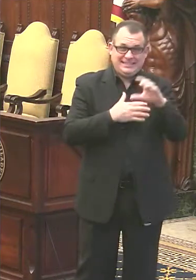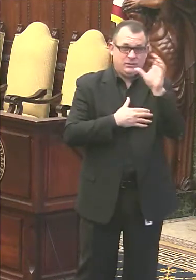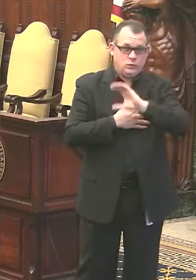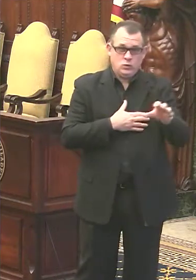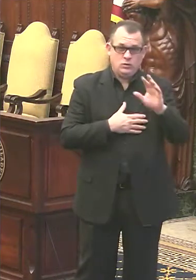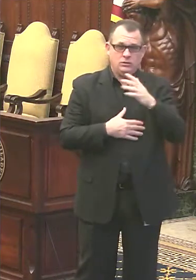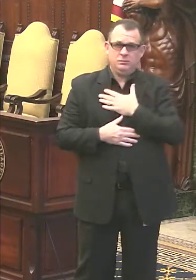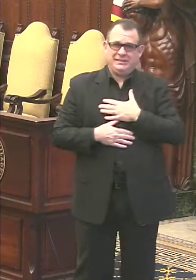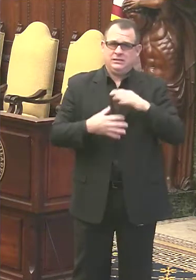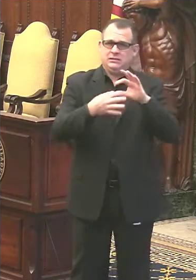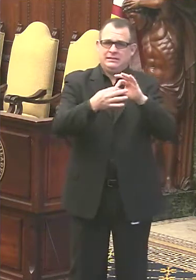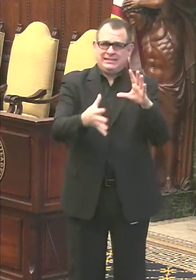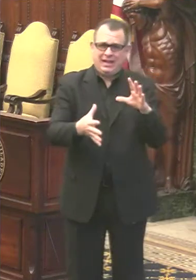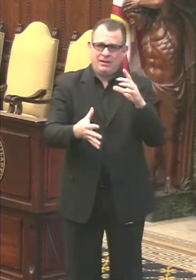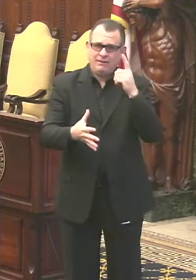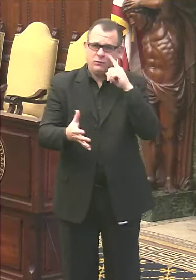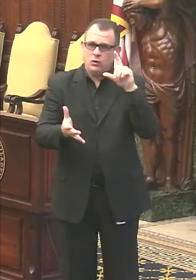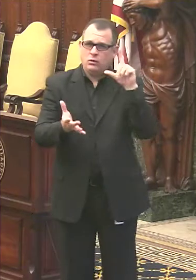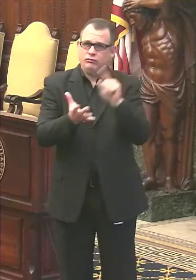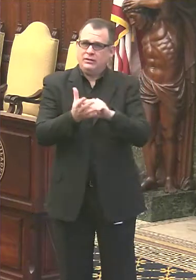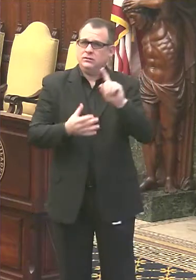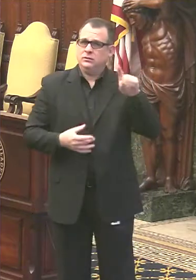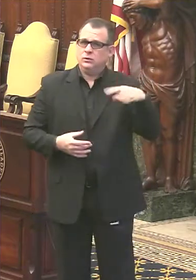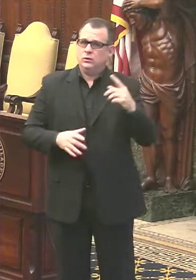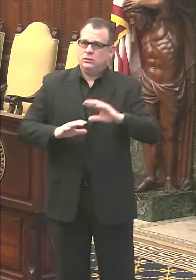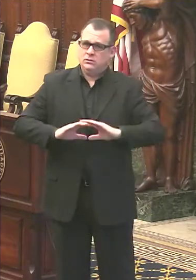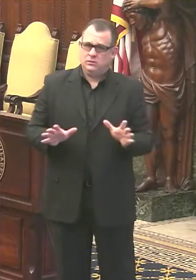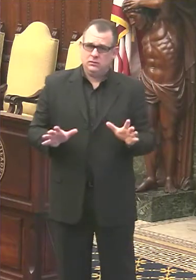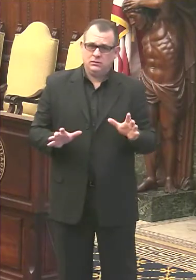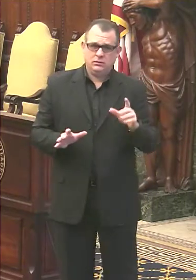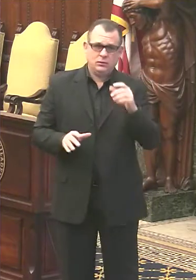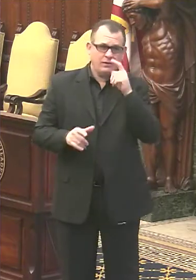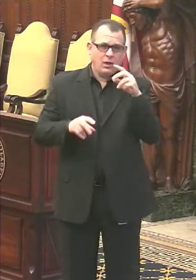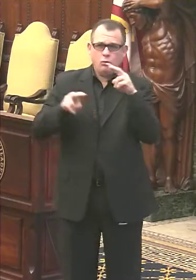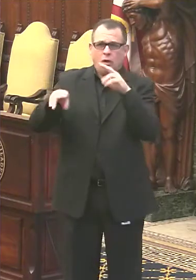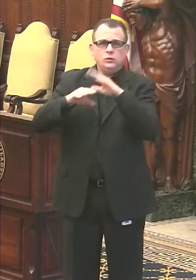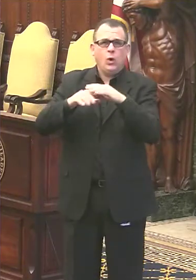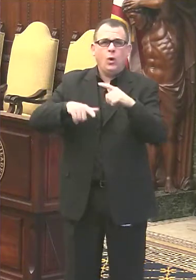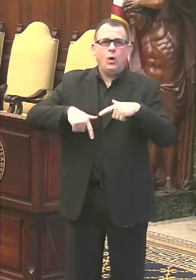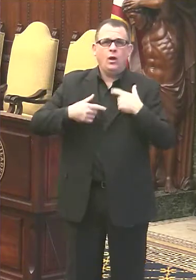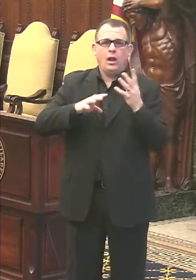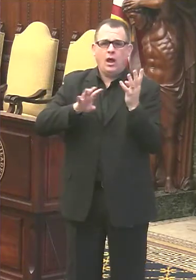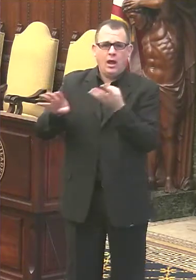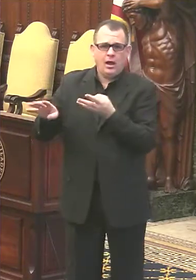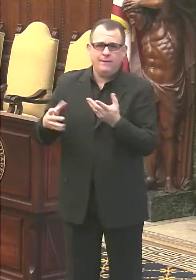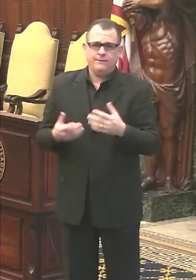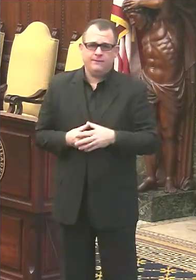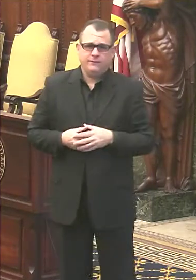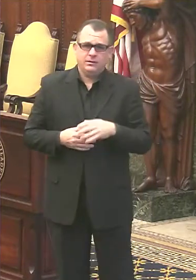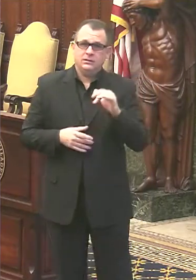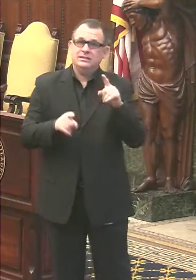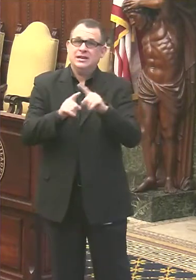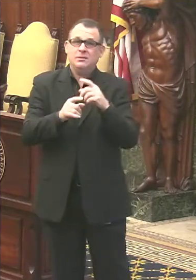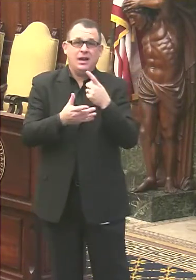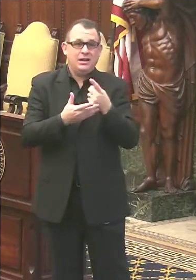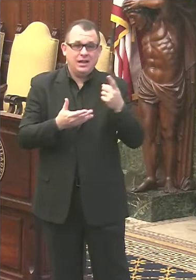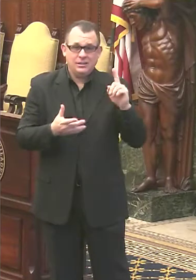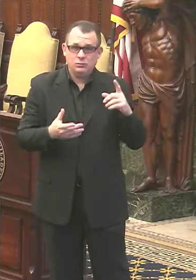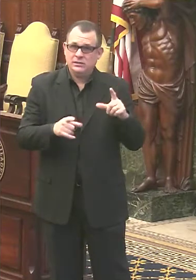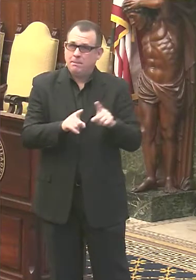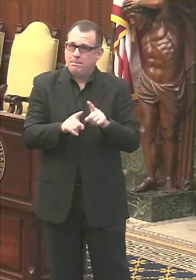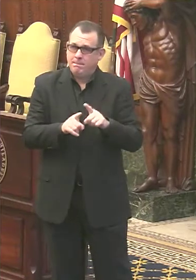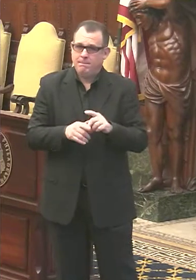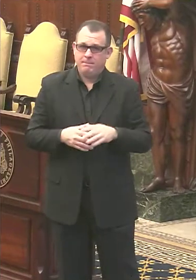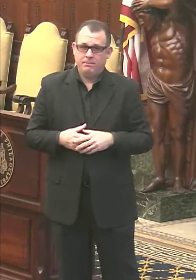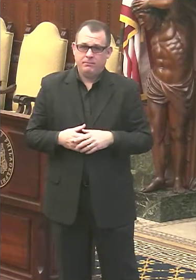please log out and you can watch on one of the live streams. Please be aware that, like we did last week, we are changing the order